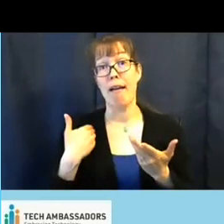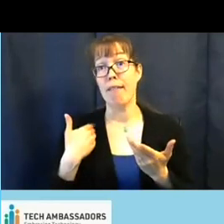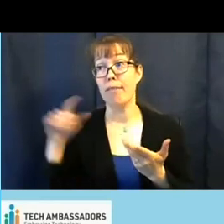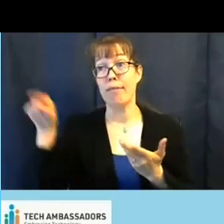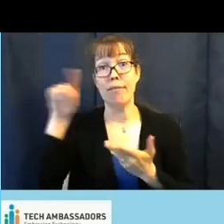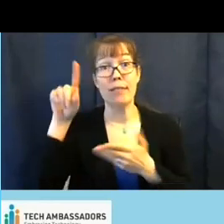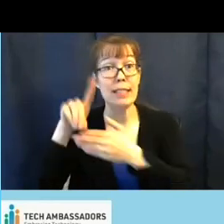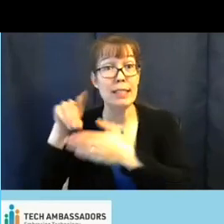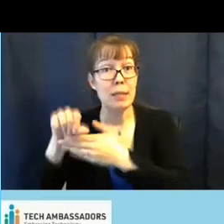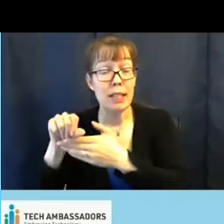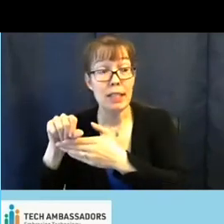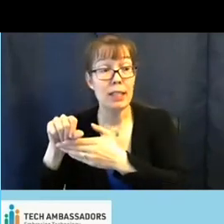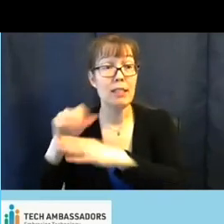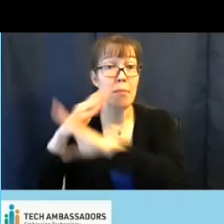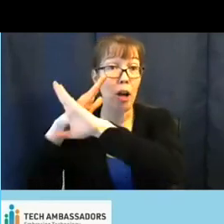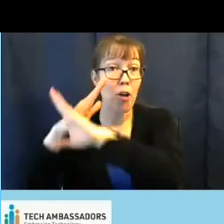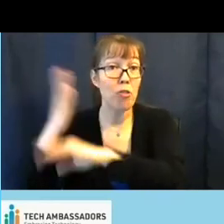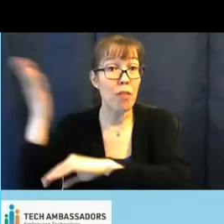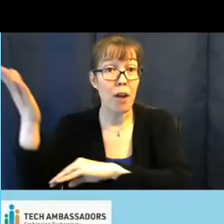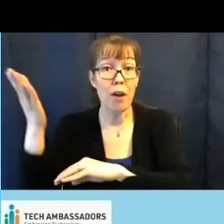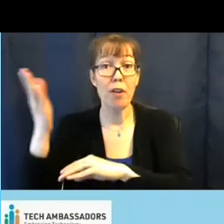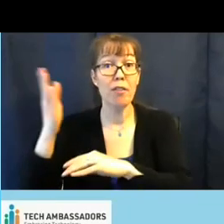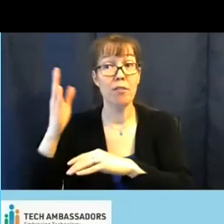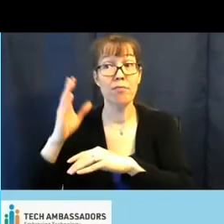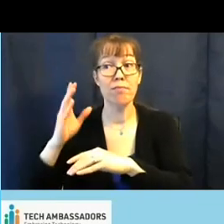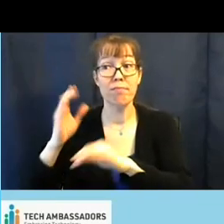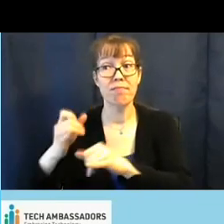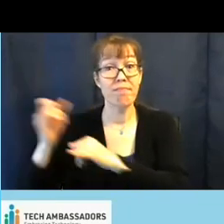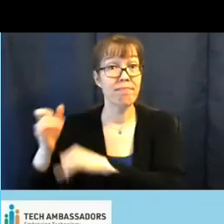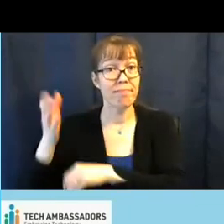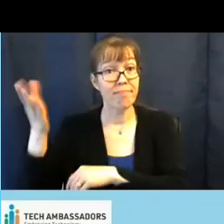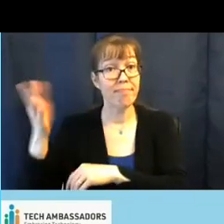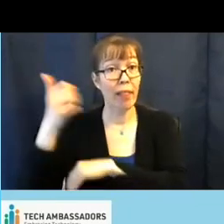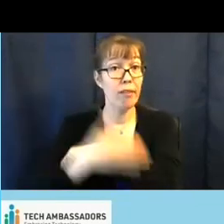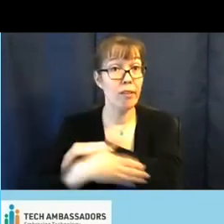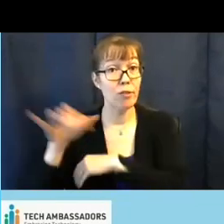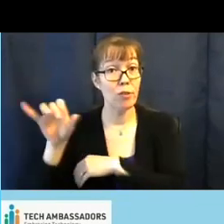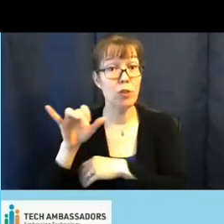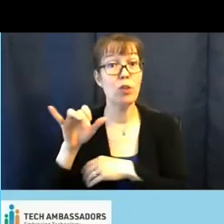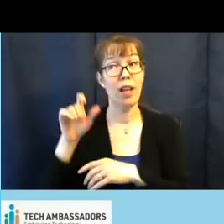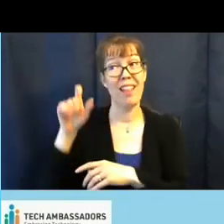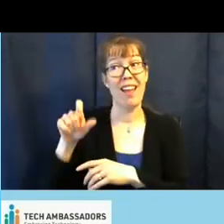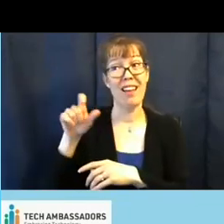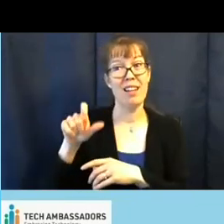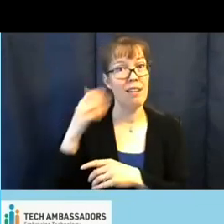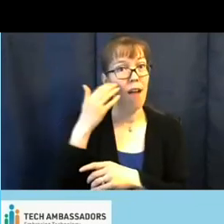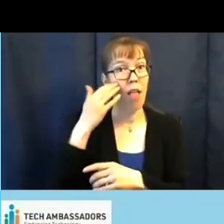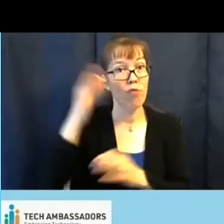like, disabled people and need that knowledge